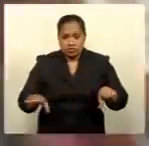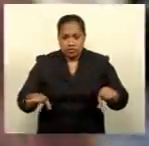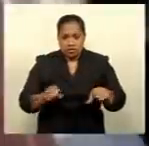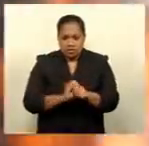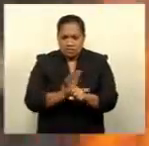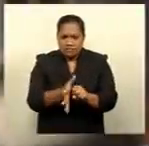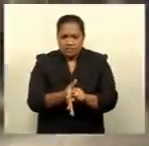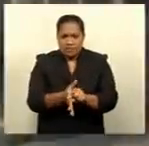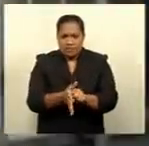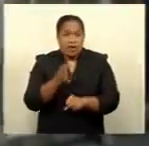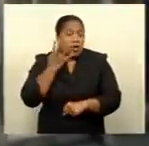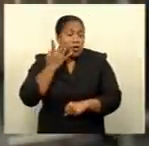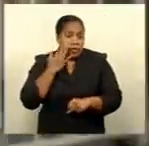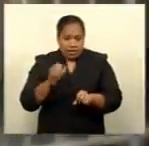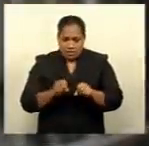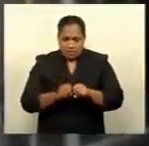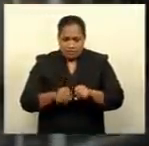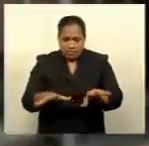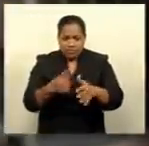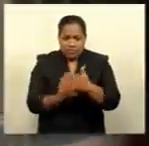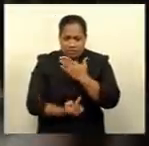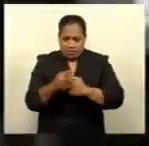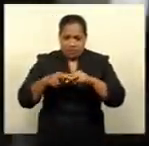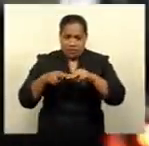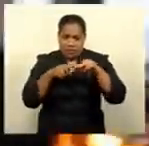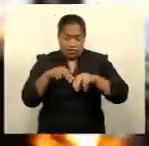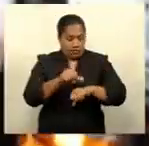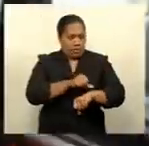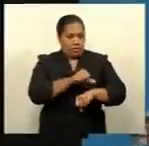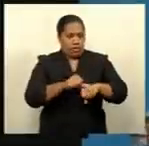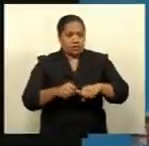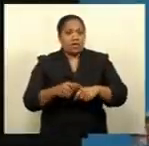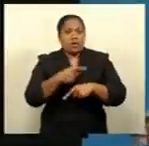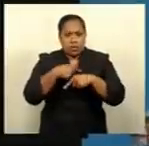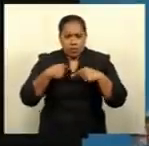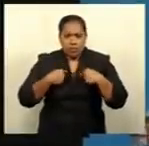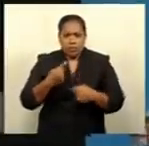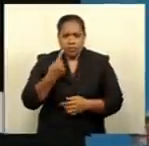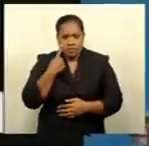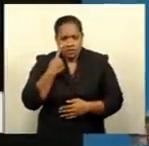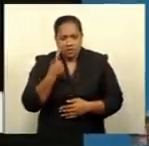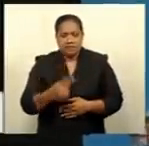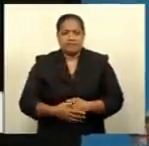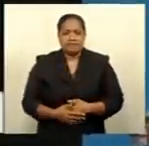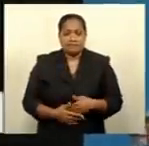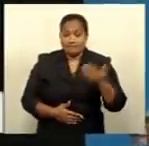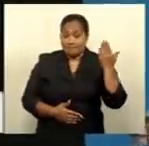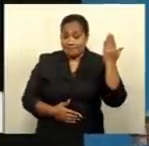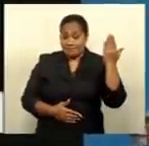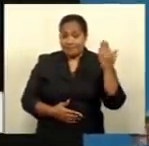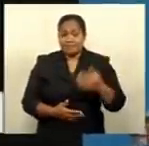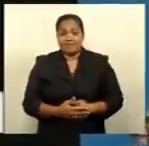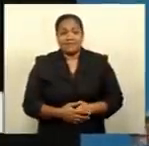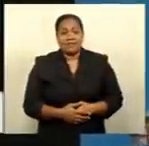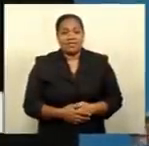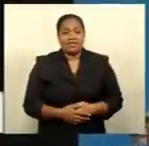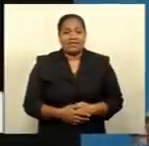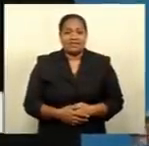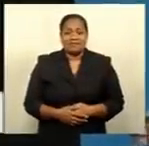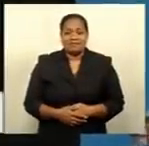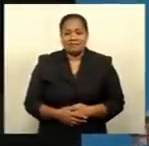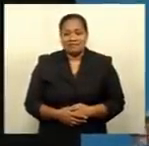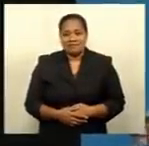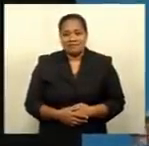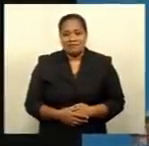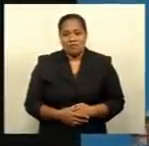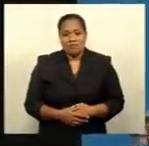pandemic hit Fiji in April. As we continue to see the virus spread in our community, we will see children being infected